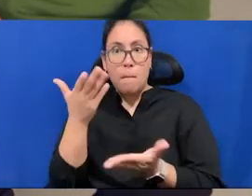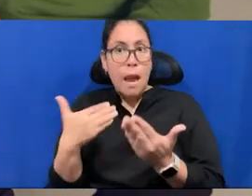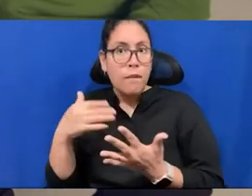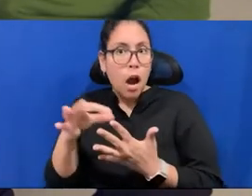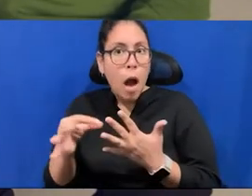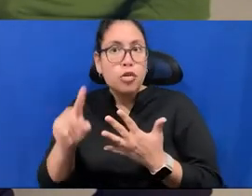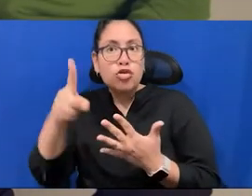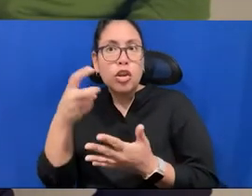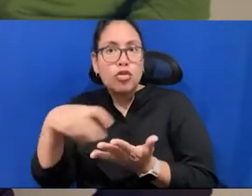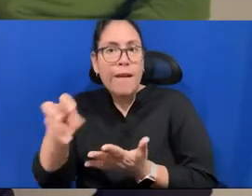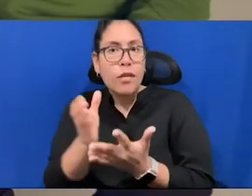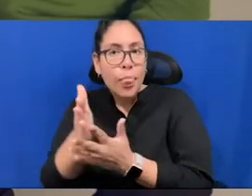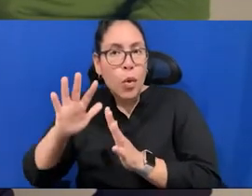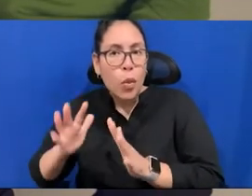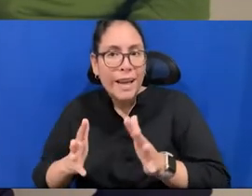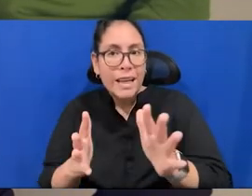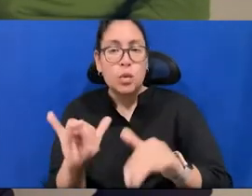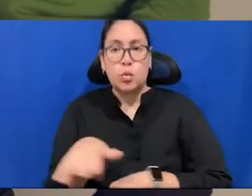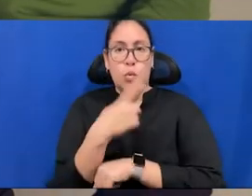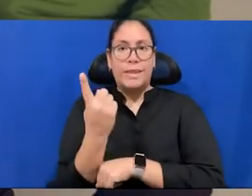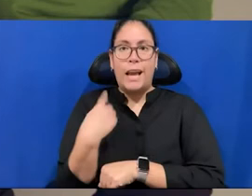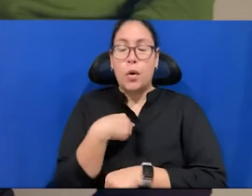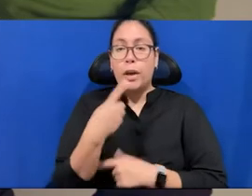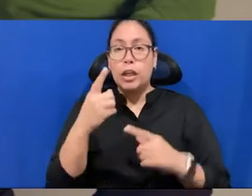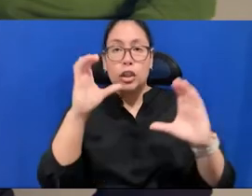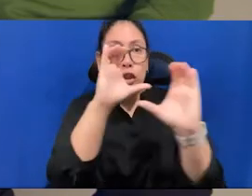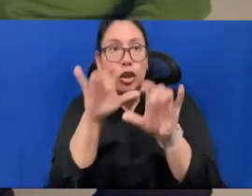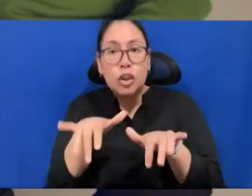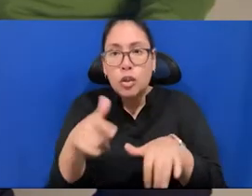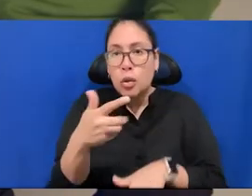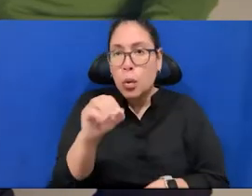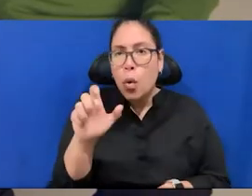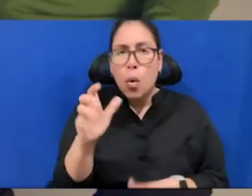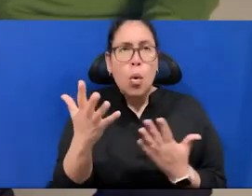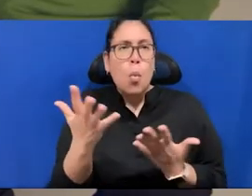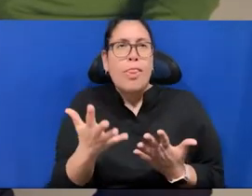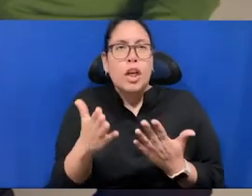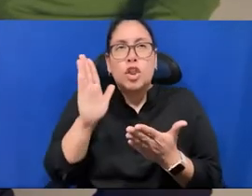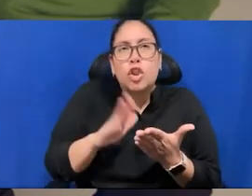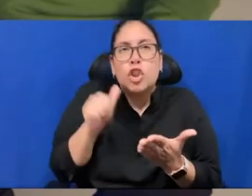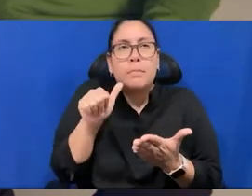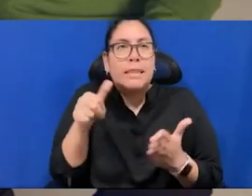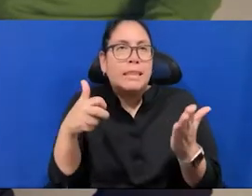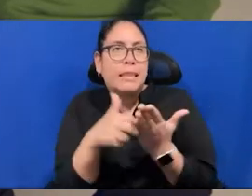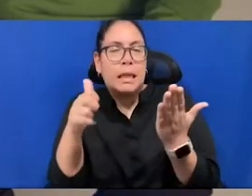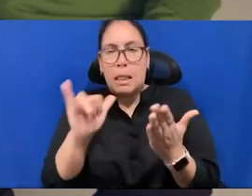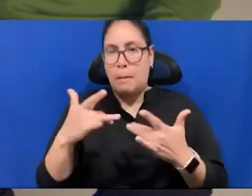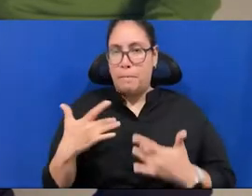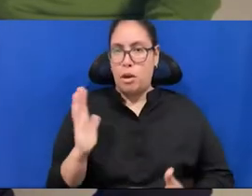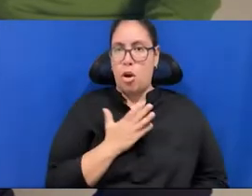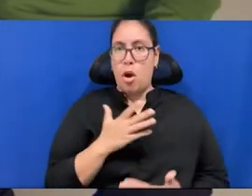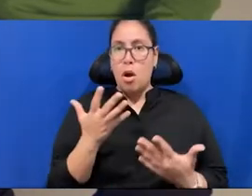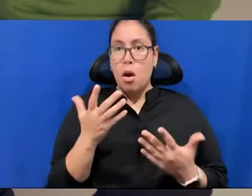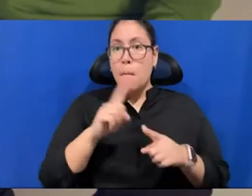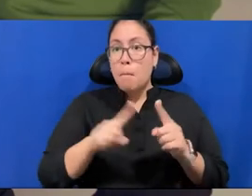pretty much based, when you do a search in Google, you always search about when is the cheapest ticket, right, and, but at which cost, for who, right, has been,